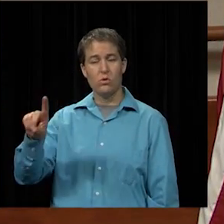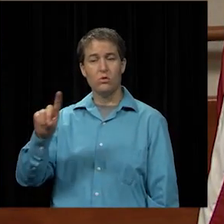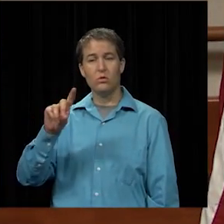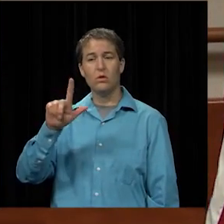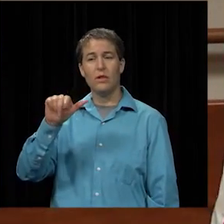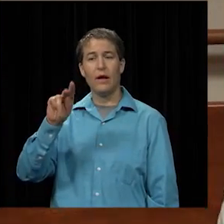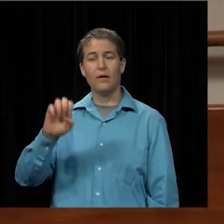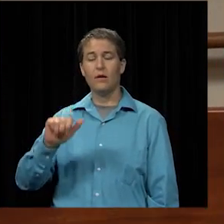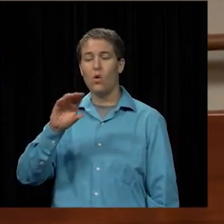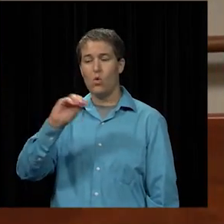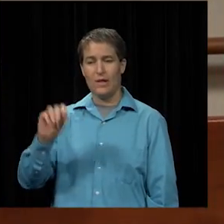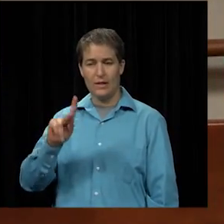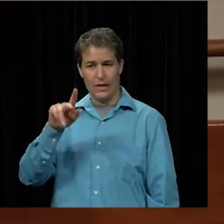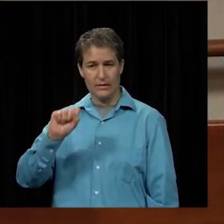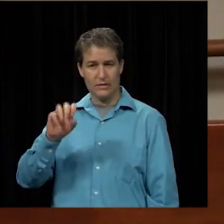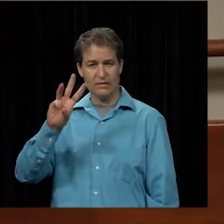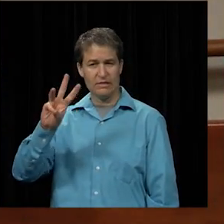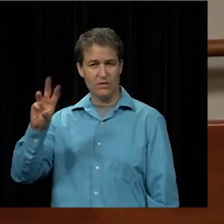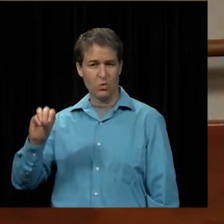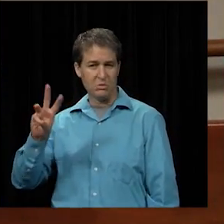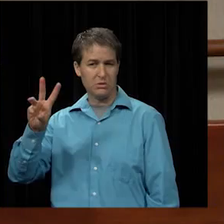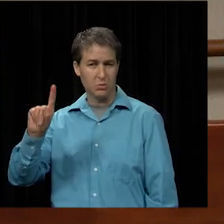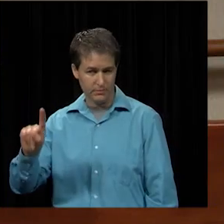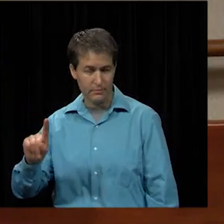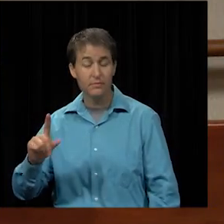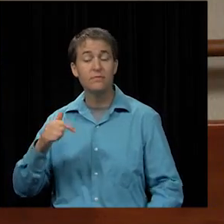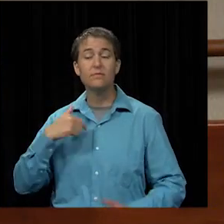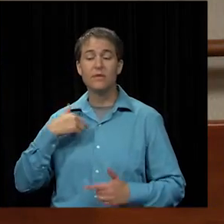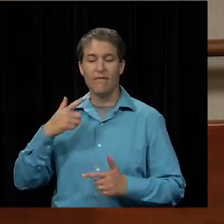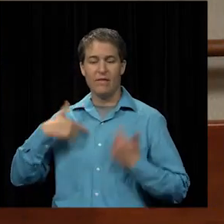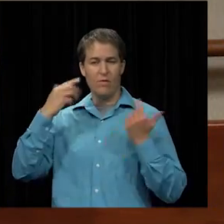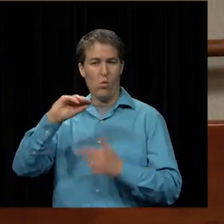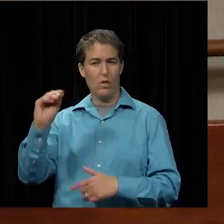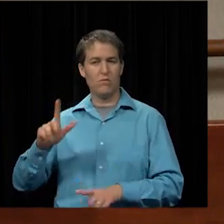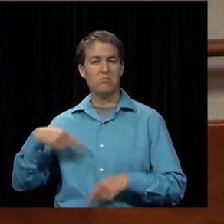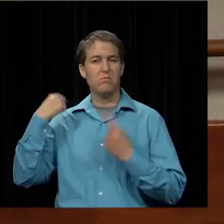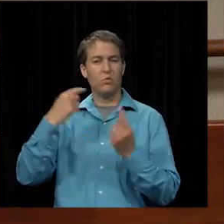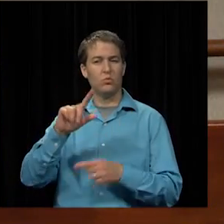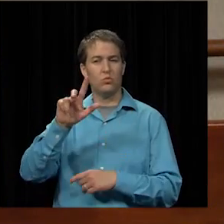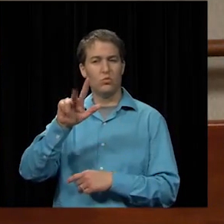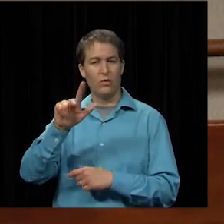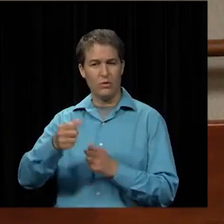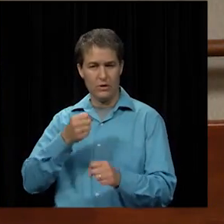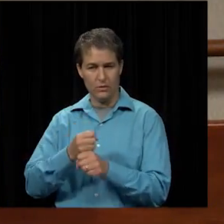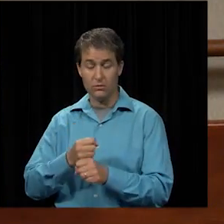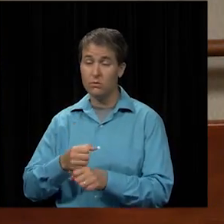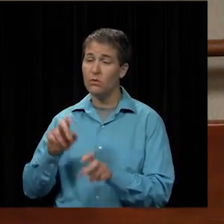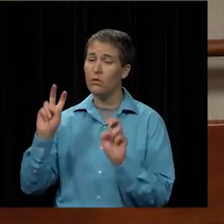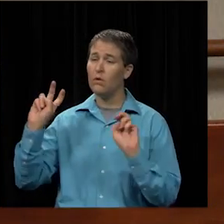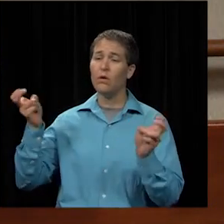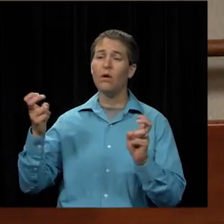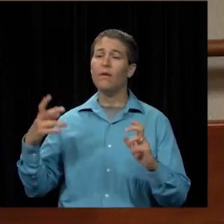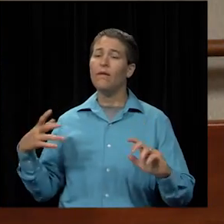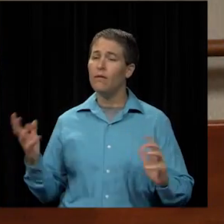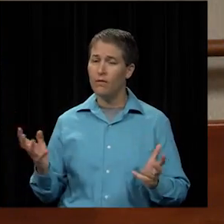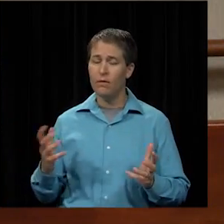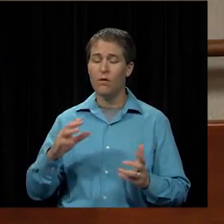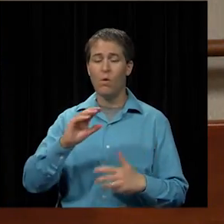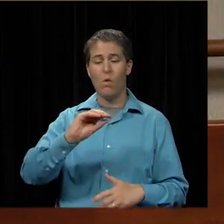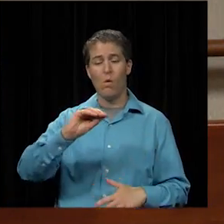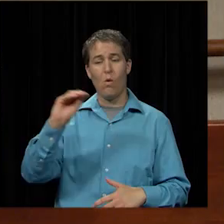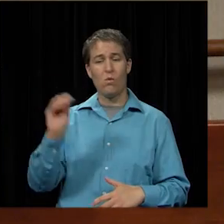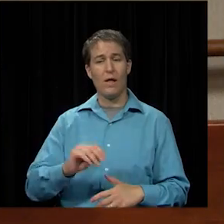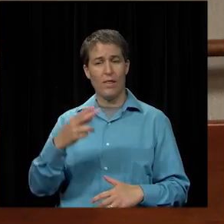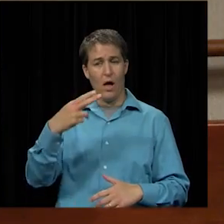66061. I've been an Olathe resident for 23 years. My topic for this evening is Olathe